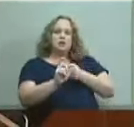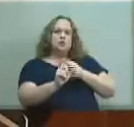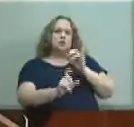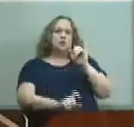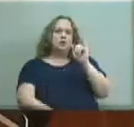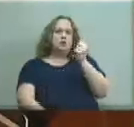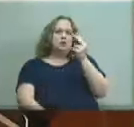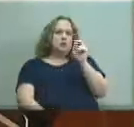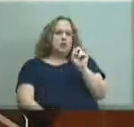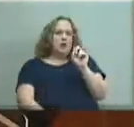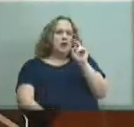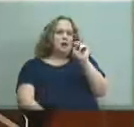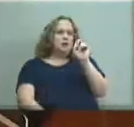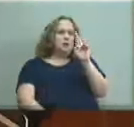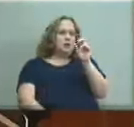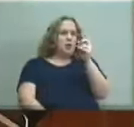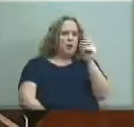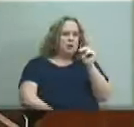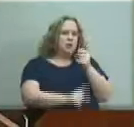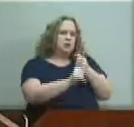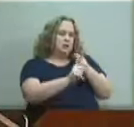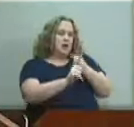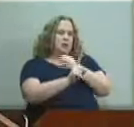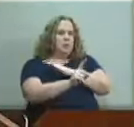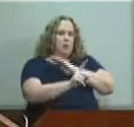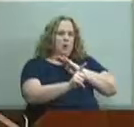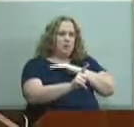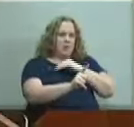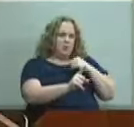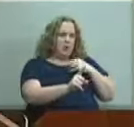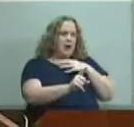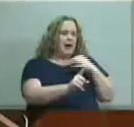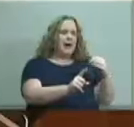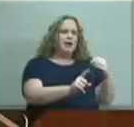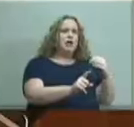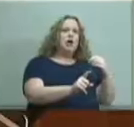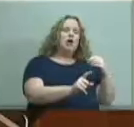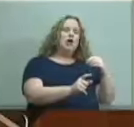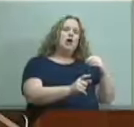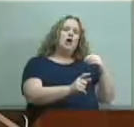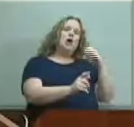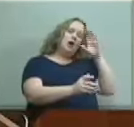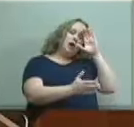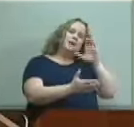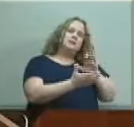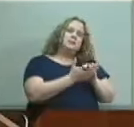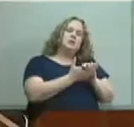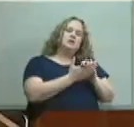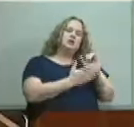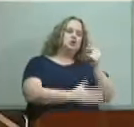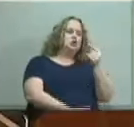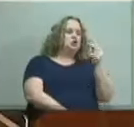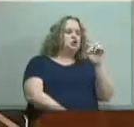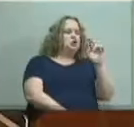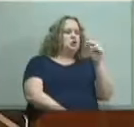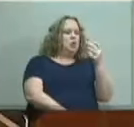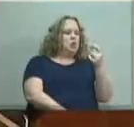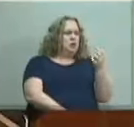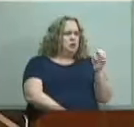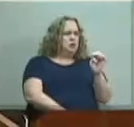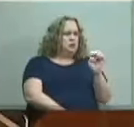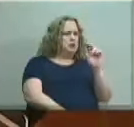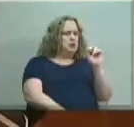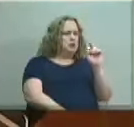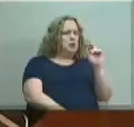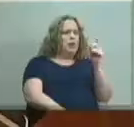Morton Norton who had been on school board and her late husband mr. W Norton jr. who have contributed so much to this community and his